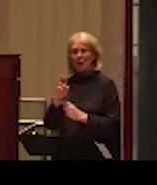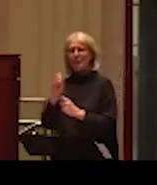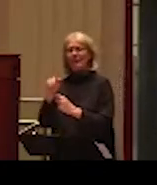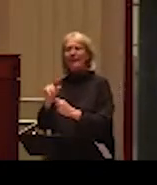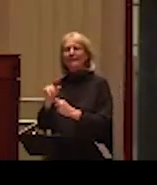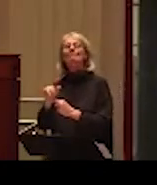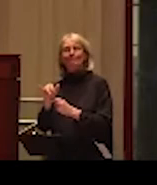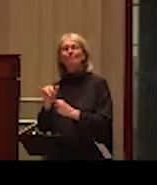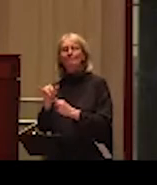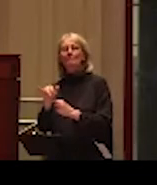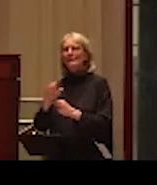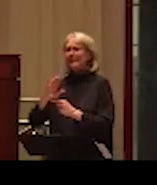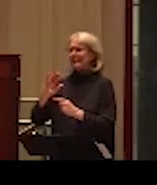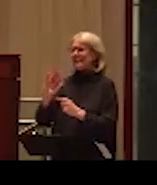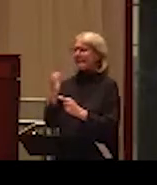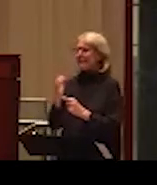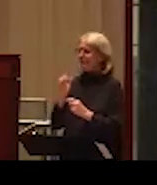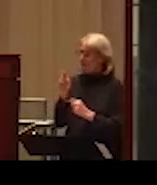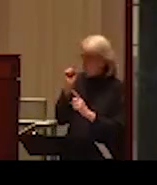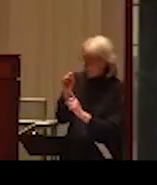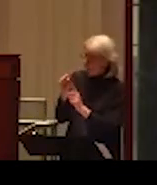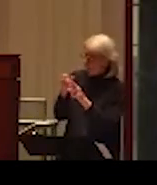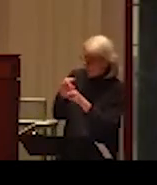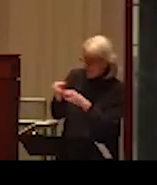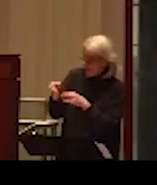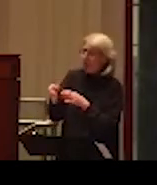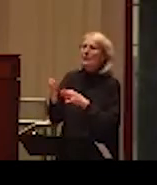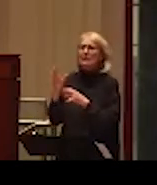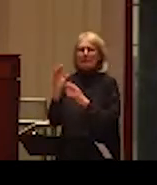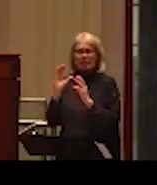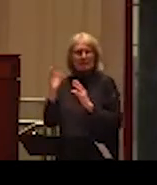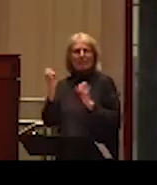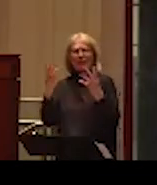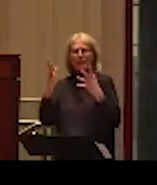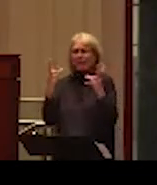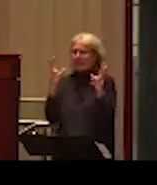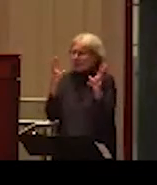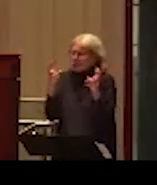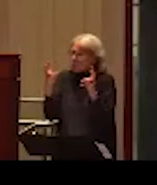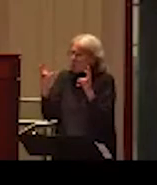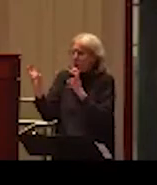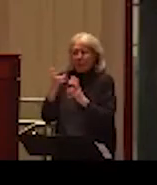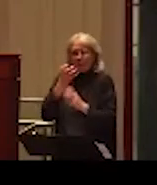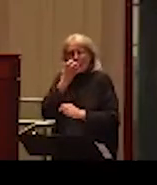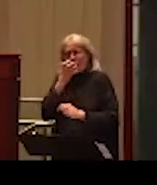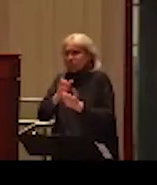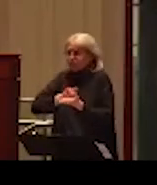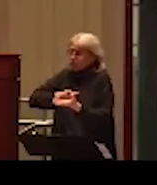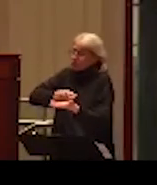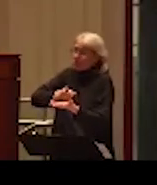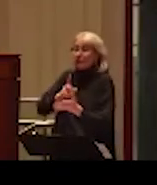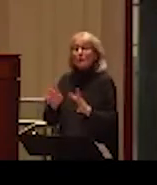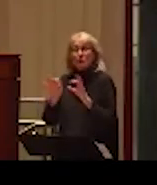particularly the one that is filled with the controversies. And that is why it's so important to encourage controversial